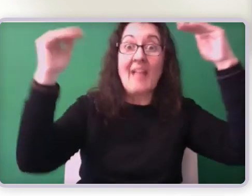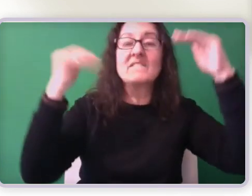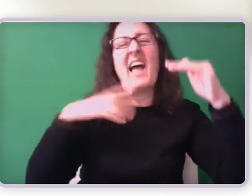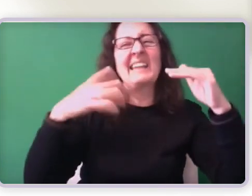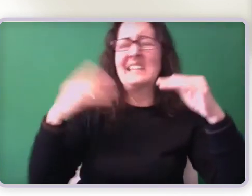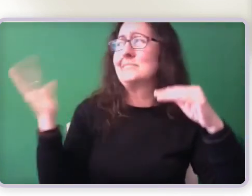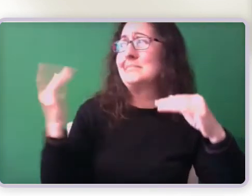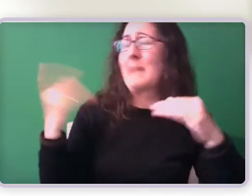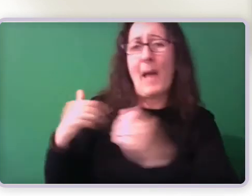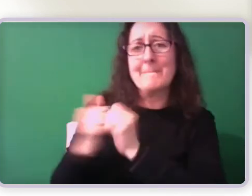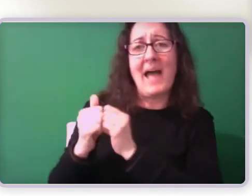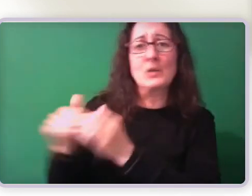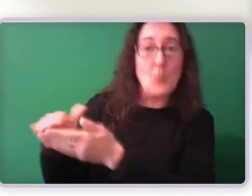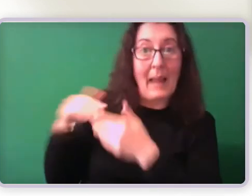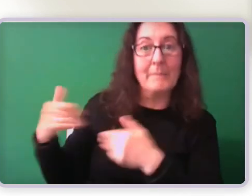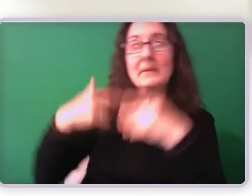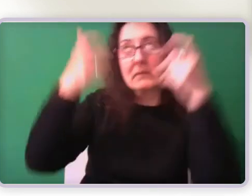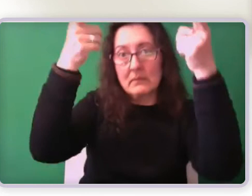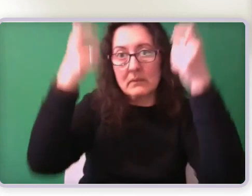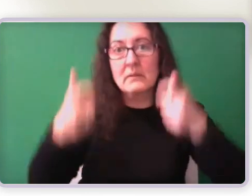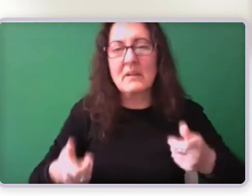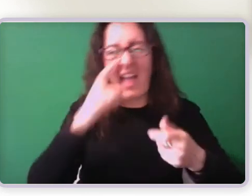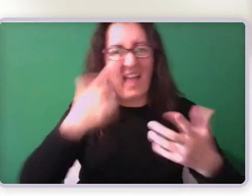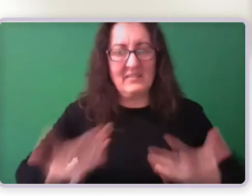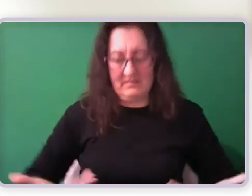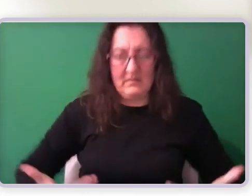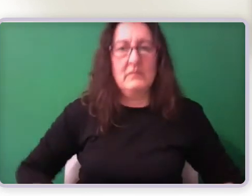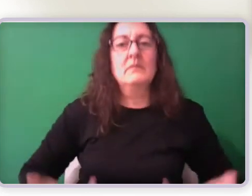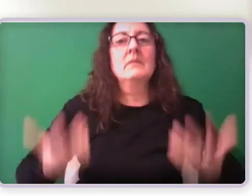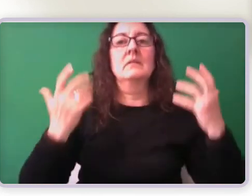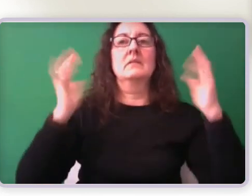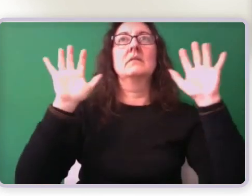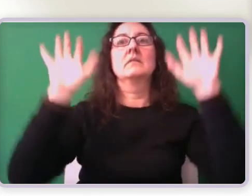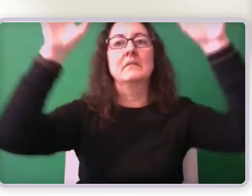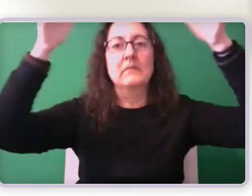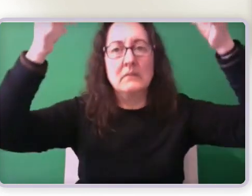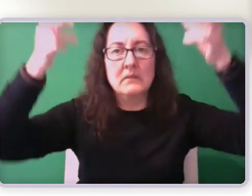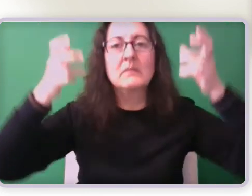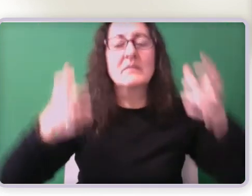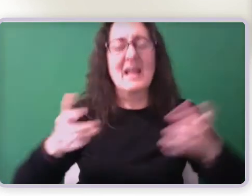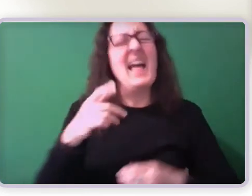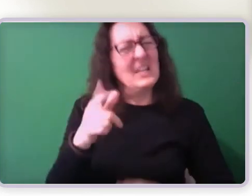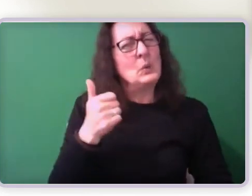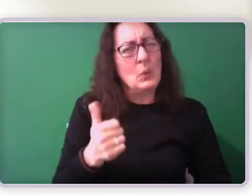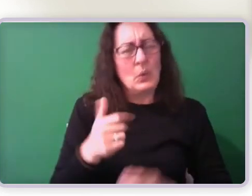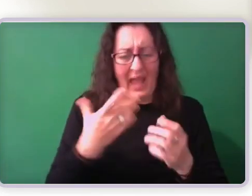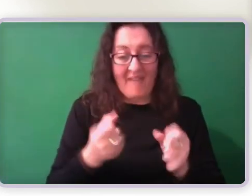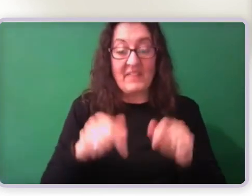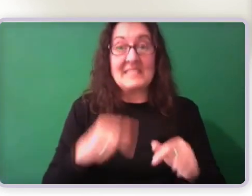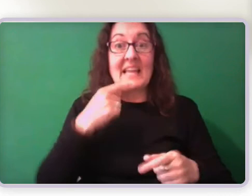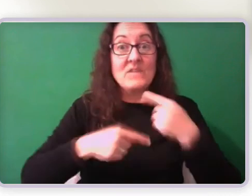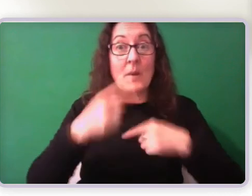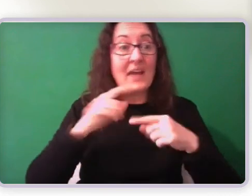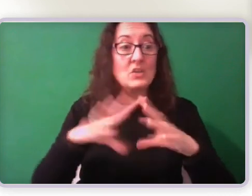that having this information all in one place and being able to hand it to someone, such as the doctors, rather than explain it verbally,